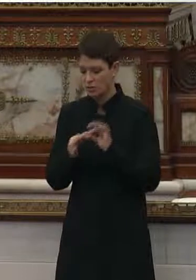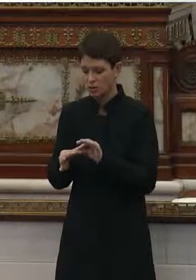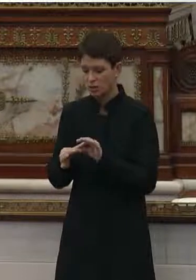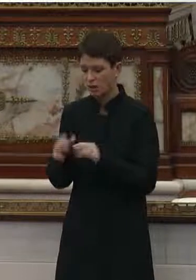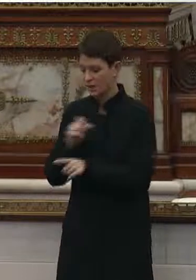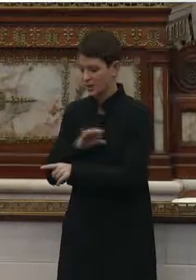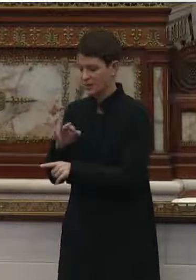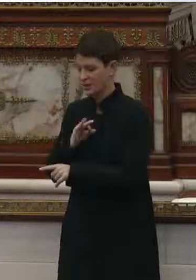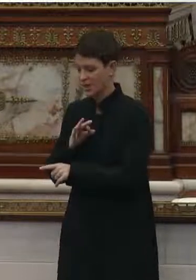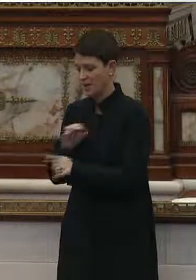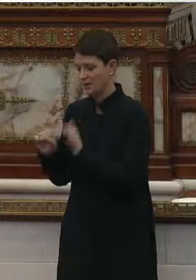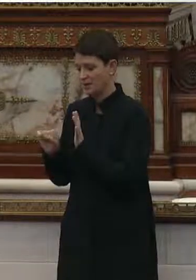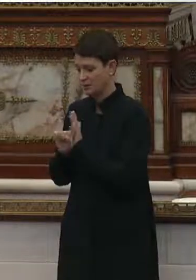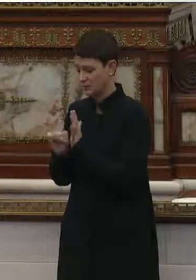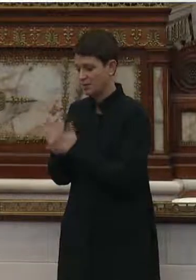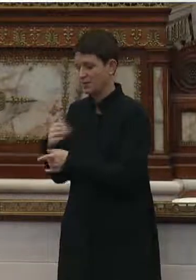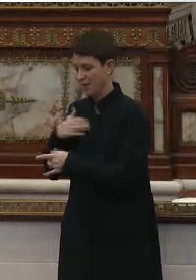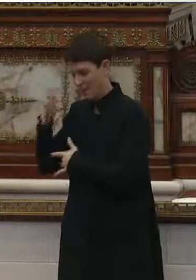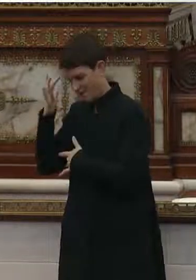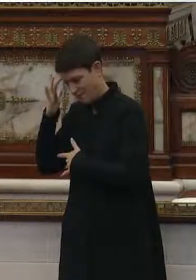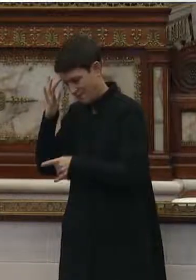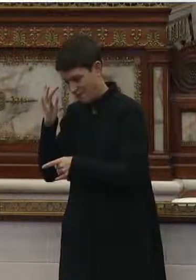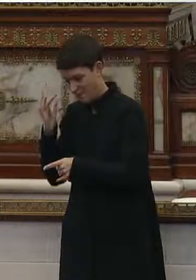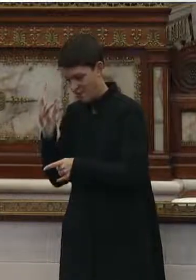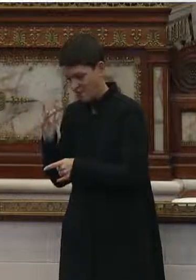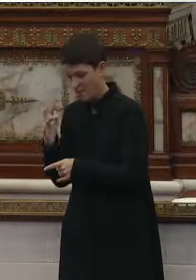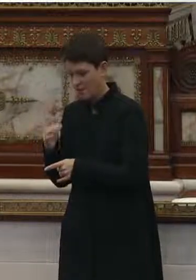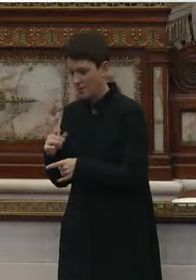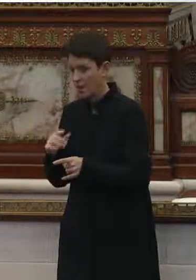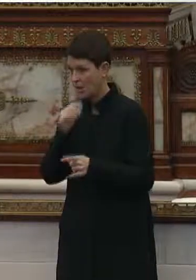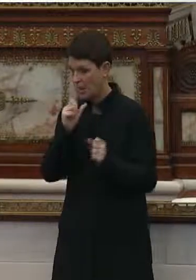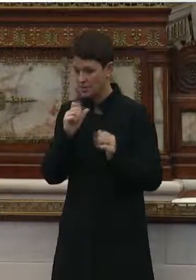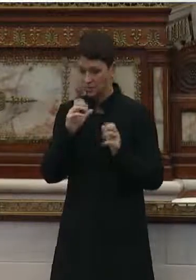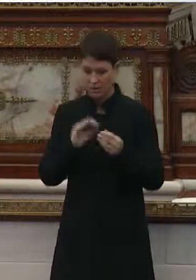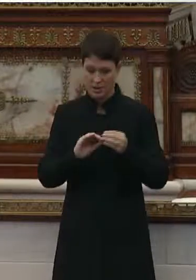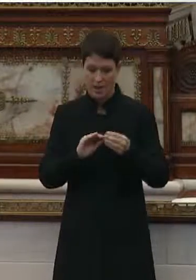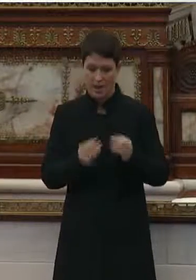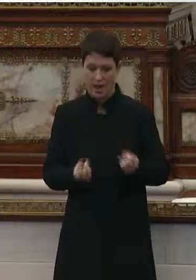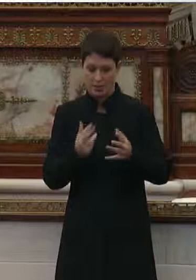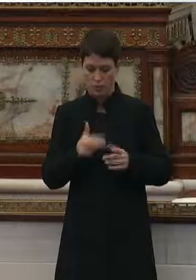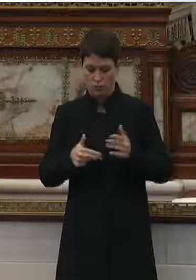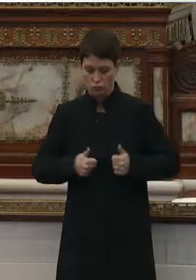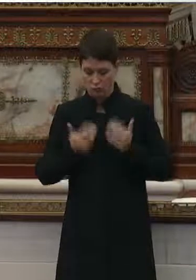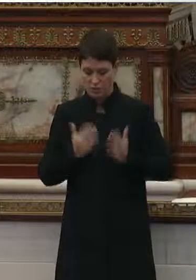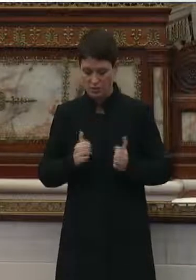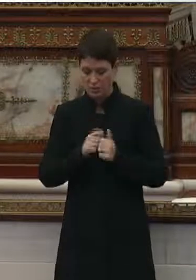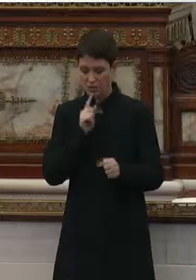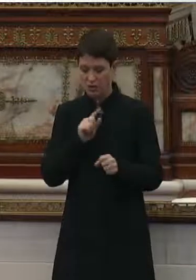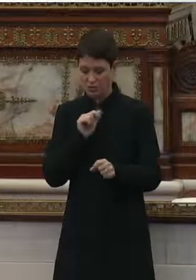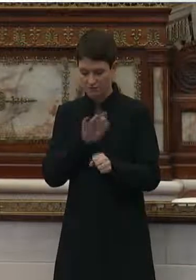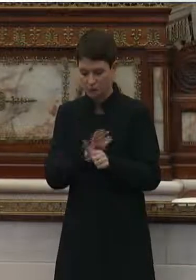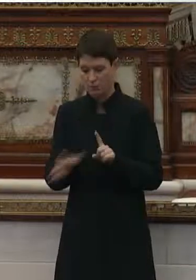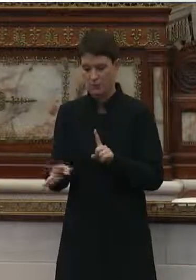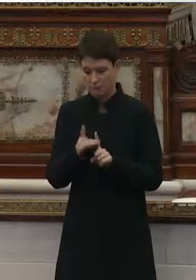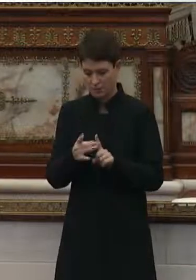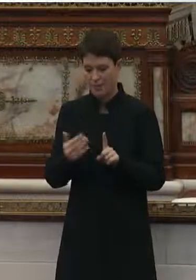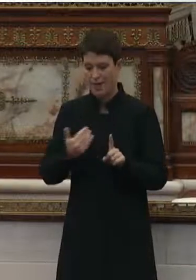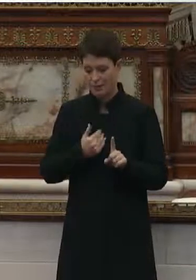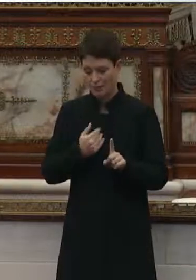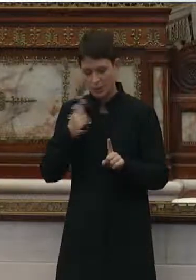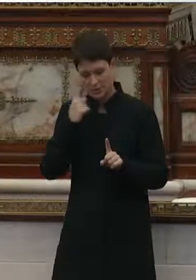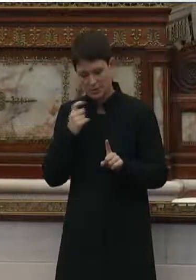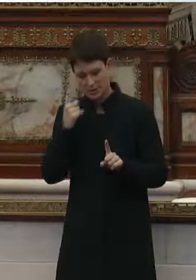staff who are symptomatic and, unsurprisingly, the number of residents with confirmed or